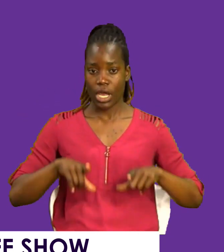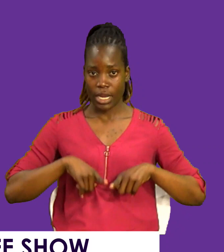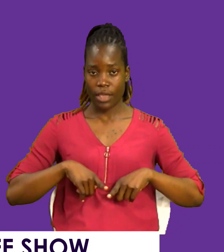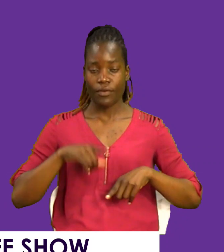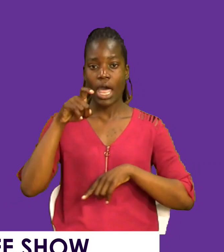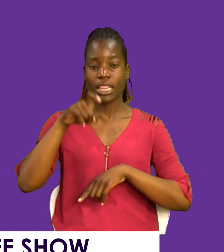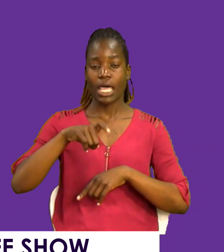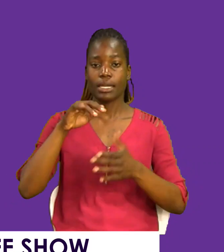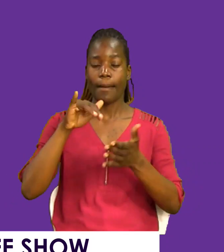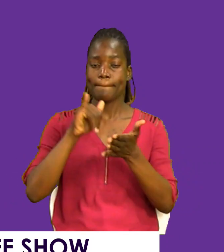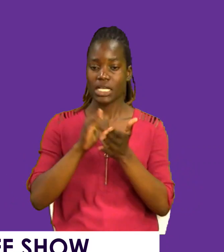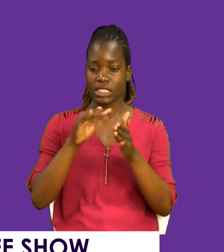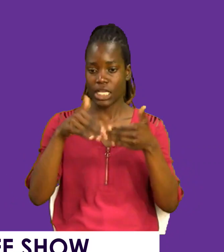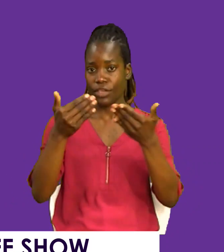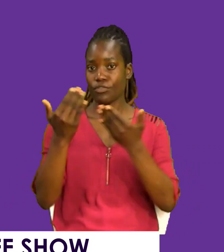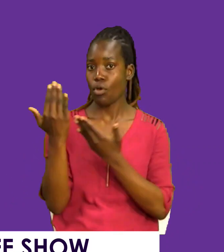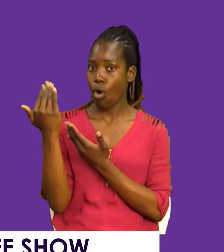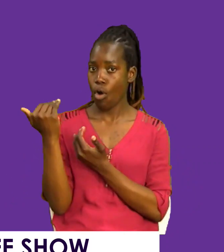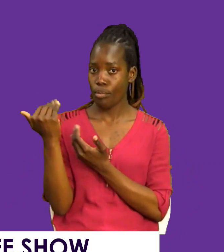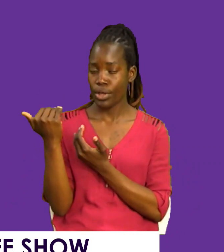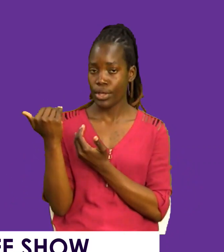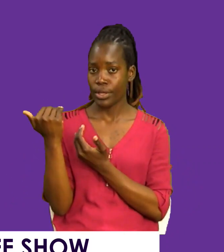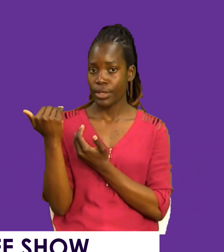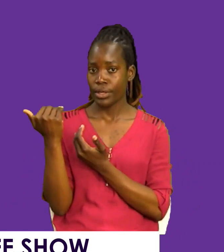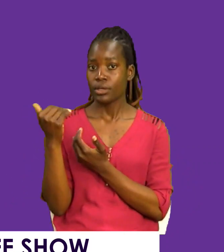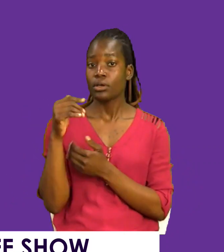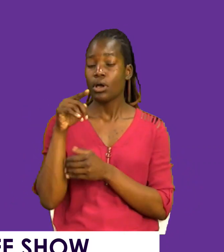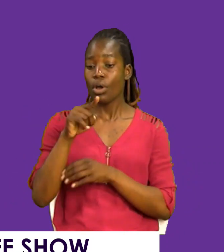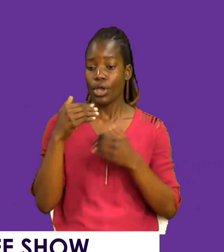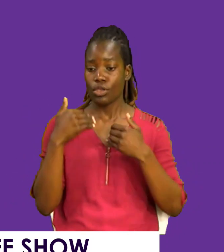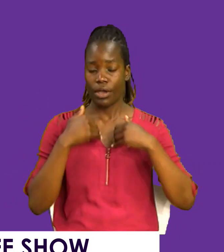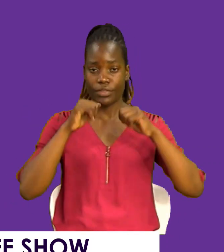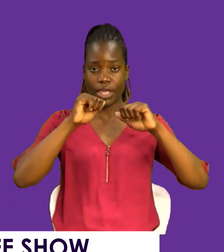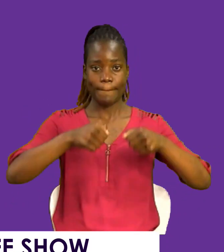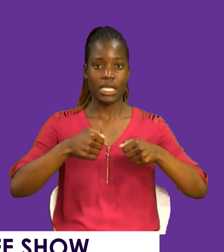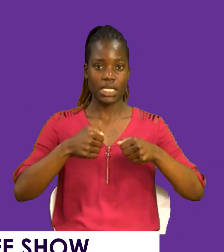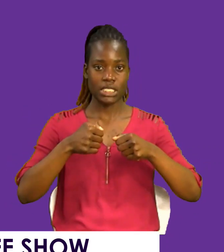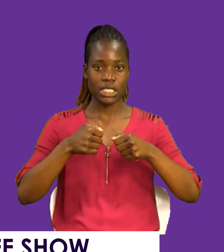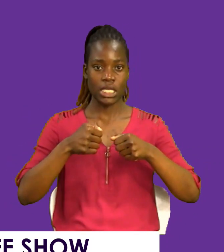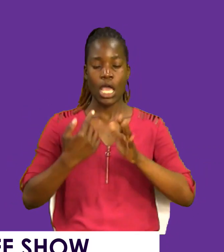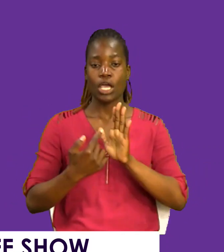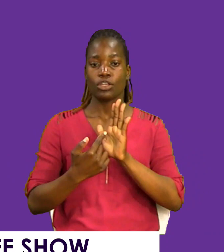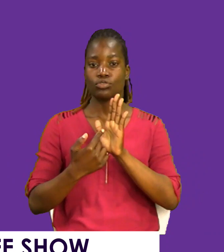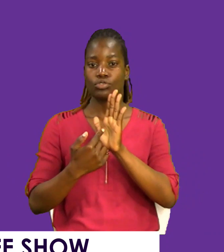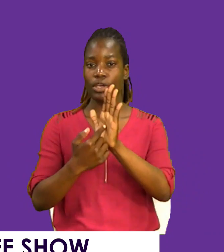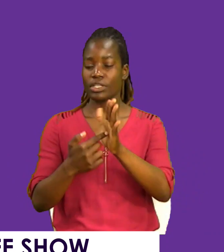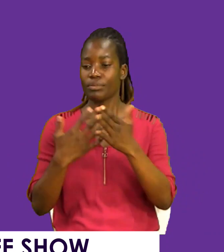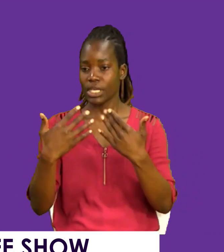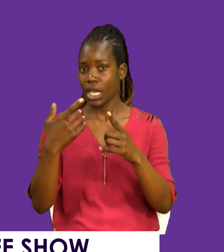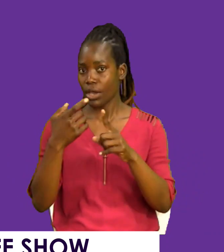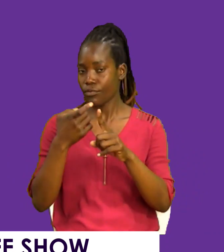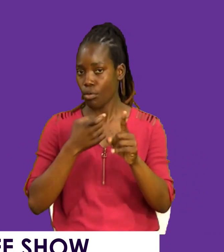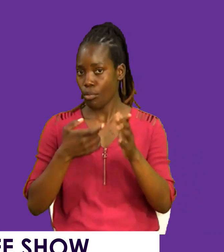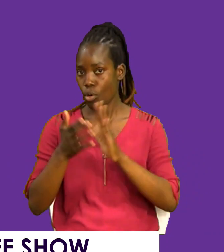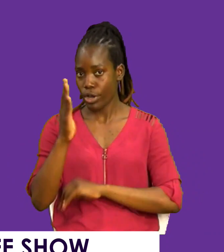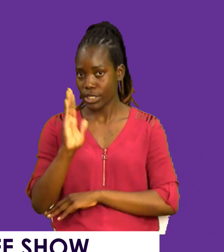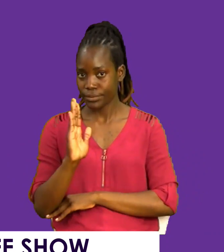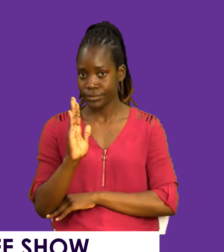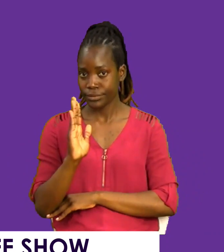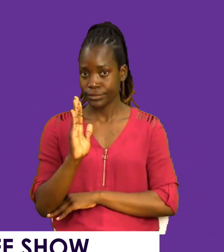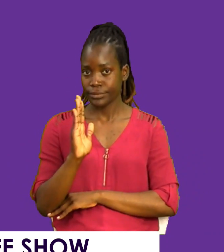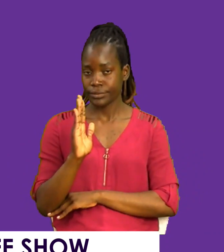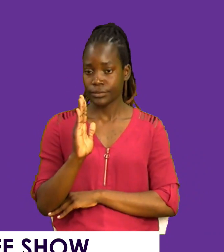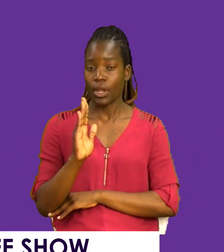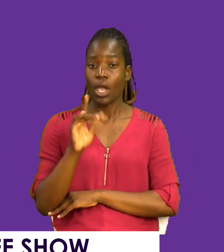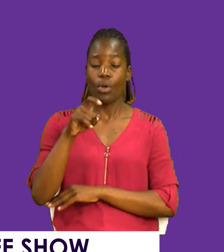that should give you hope. Just the fact that you have the ability to fashion something after God. You